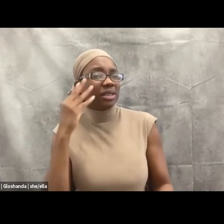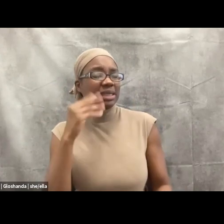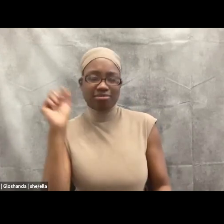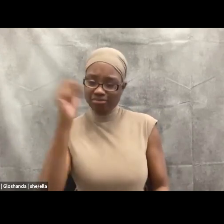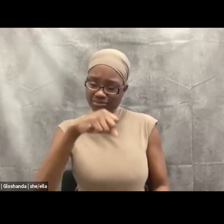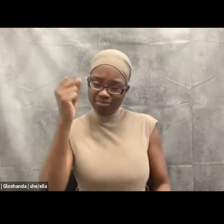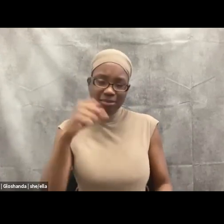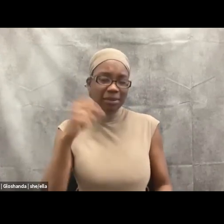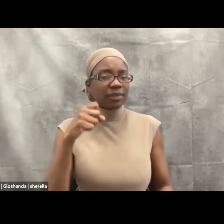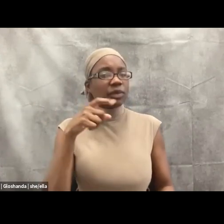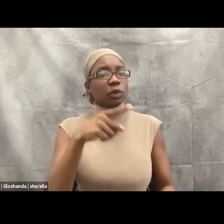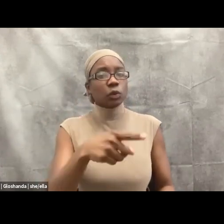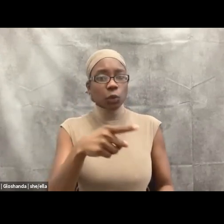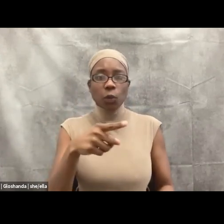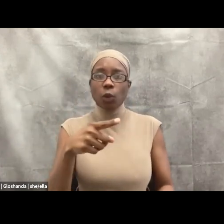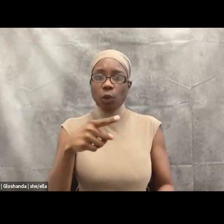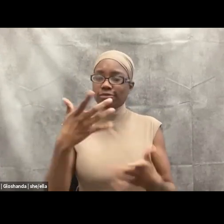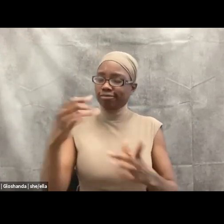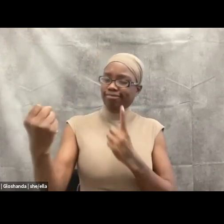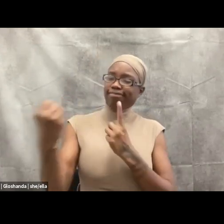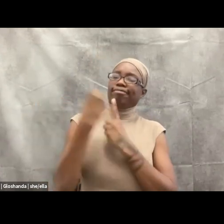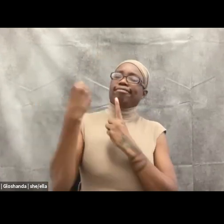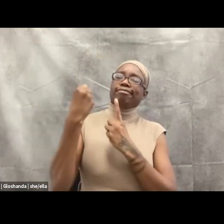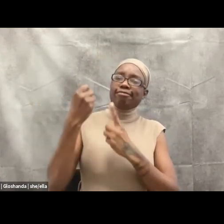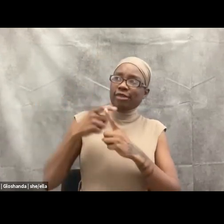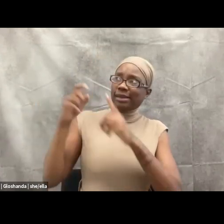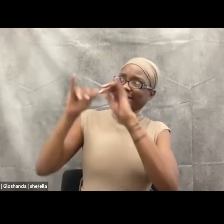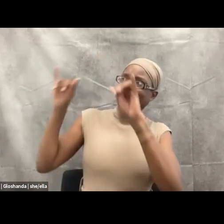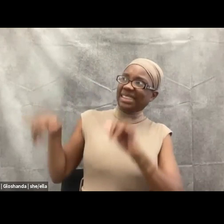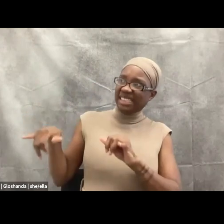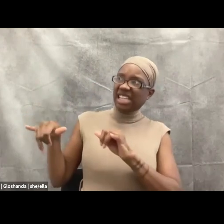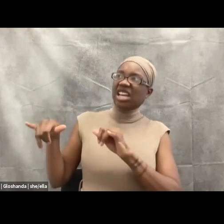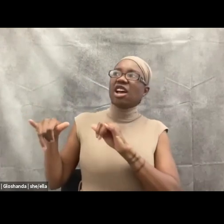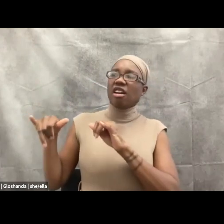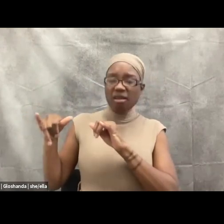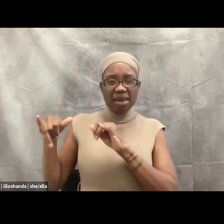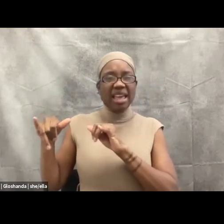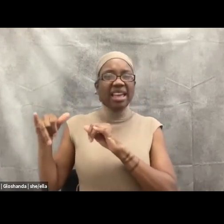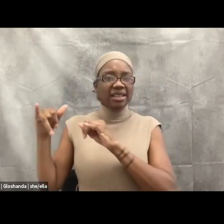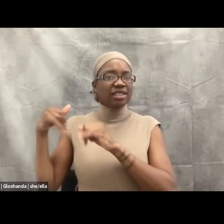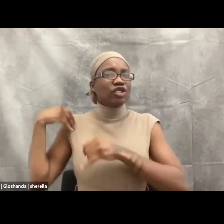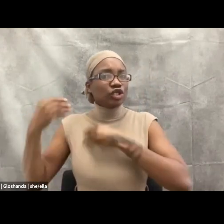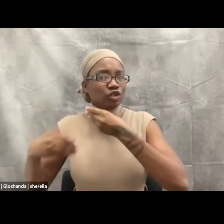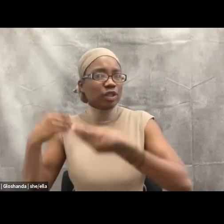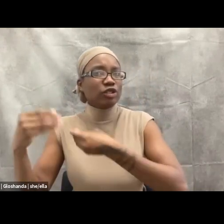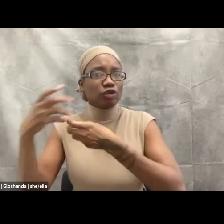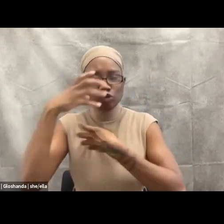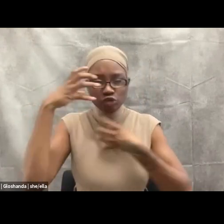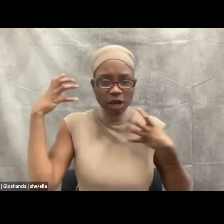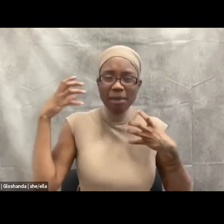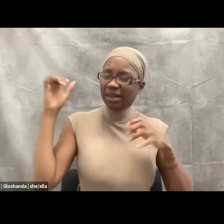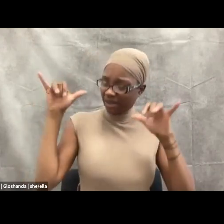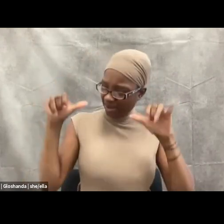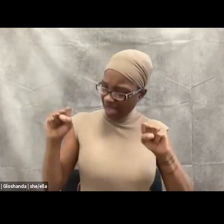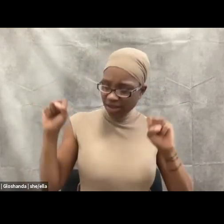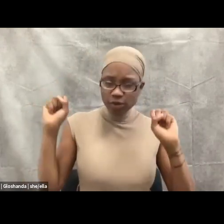you have been, uh, and are impacted by systematic intergenerational trauma. And yes, you can still love your family. You